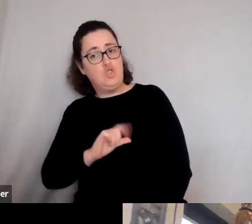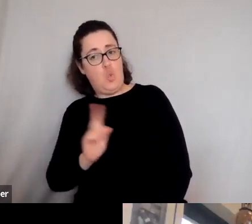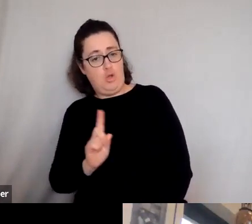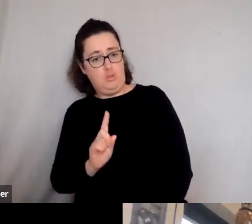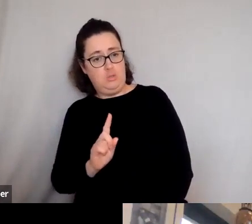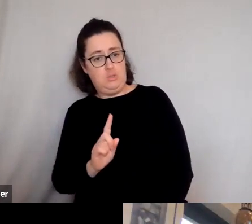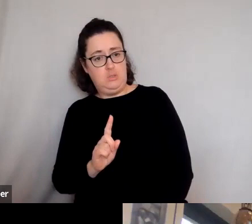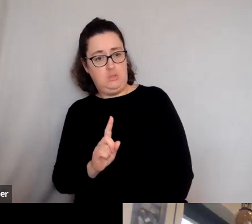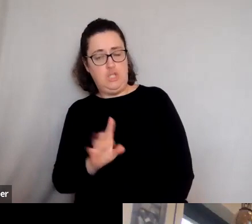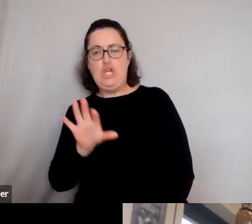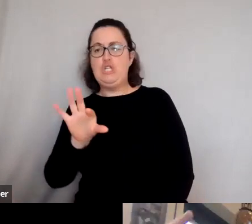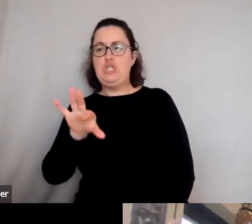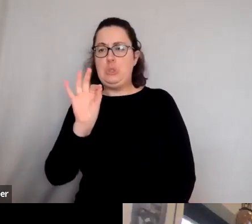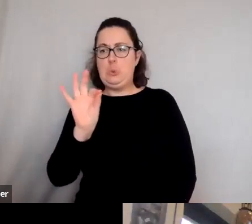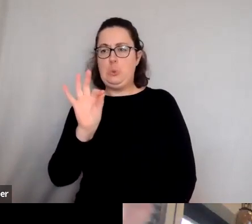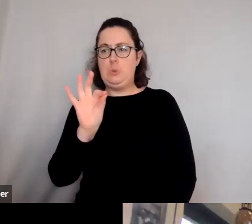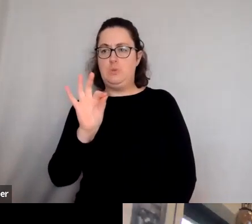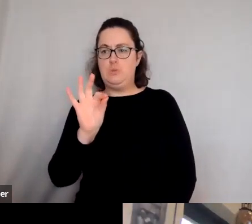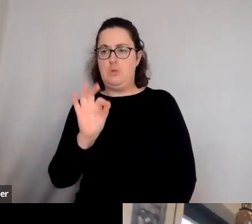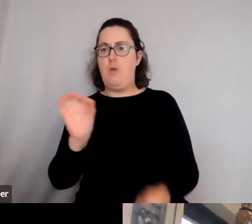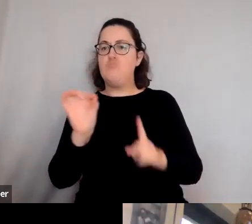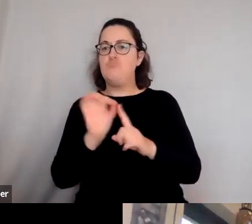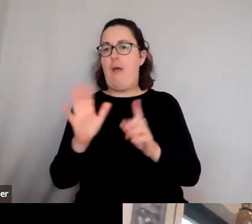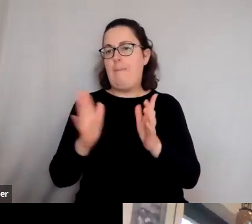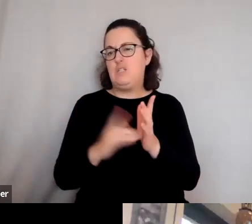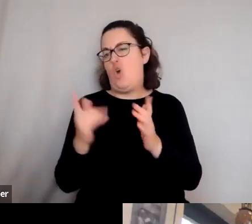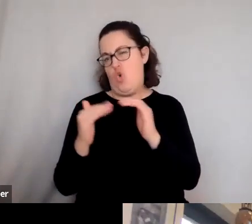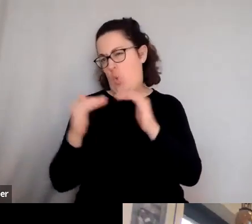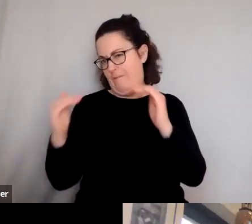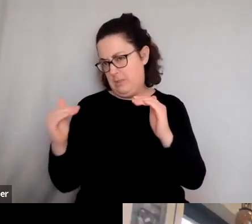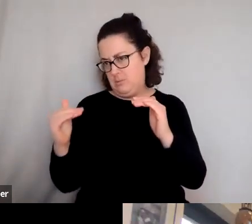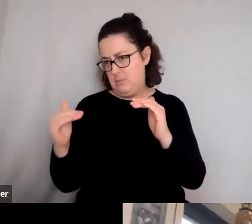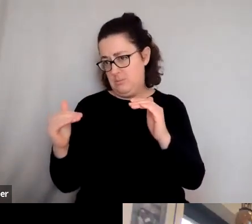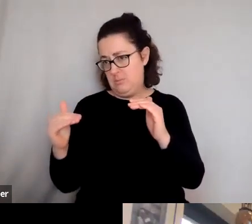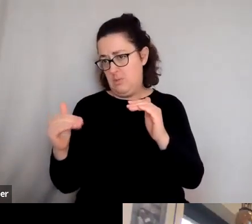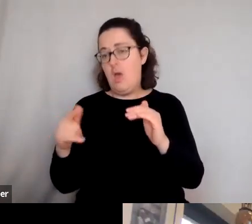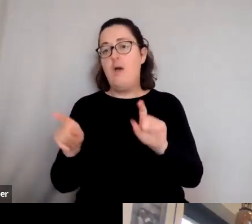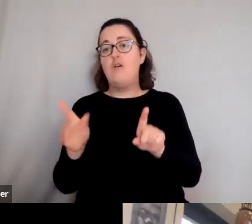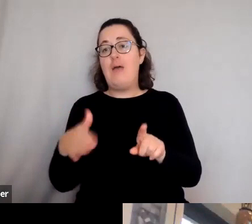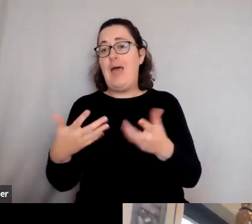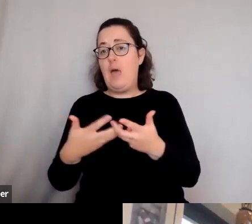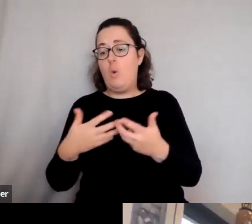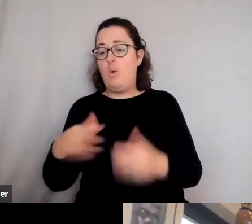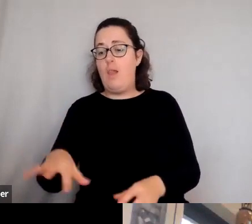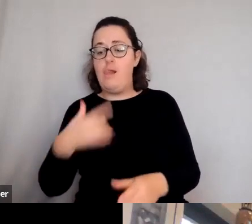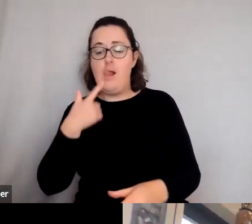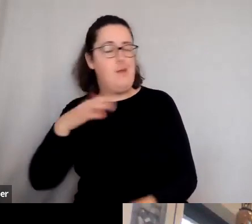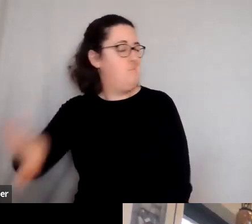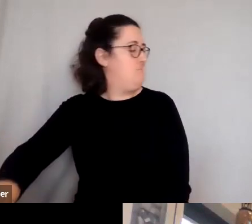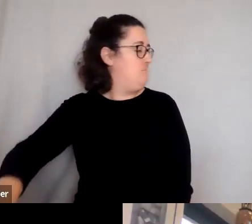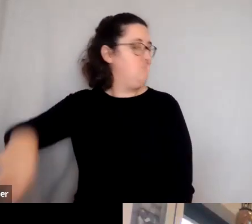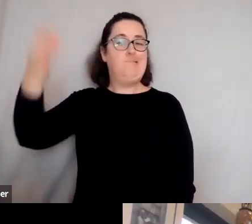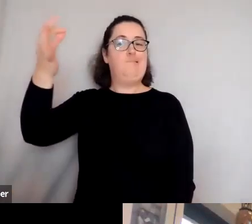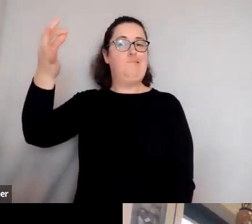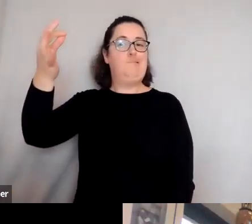you choose your, you know, prime minister equivalent, whatever, you choose by drawing lots. You know, democracy is about total equality